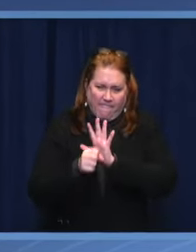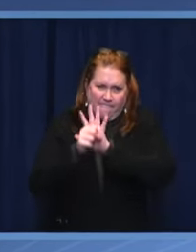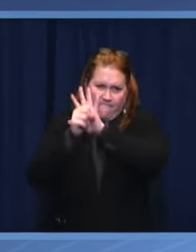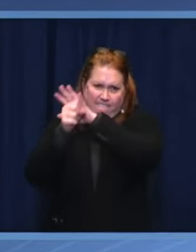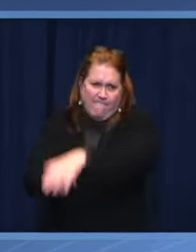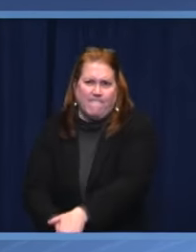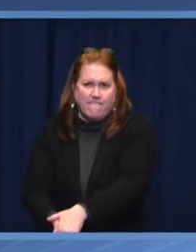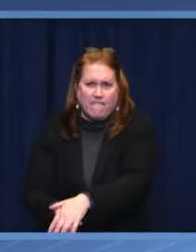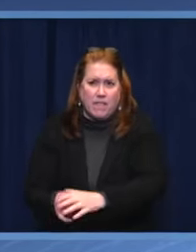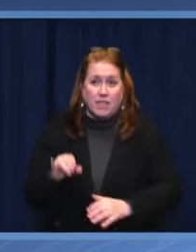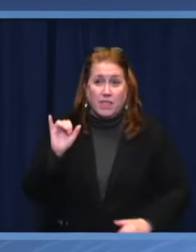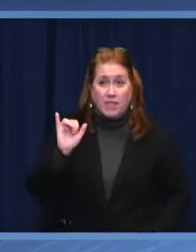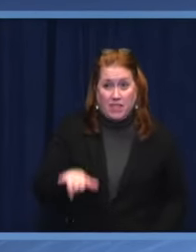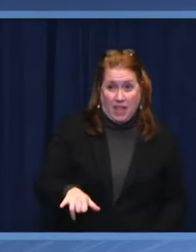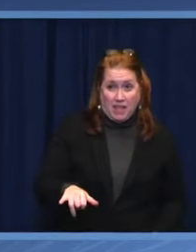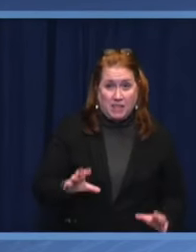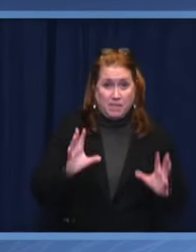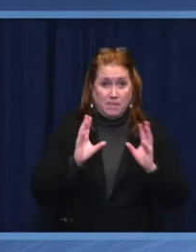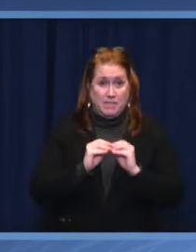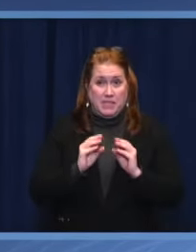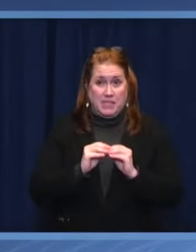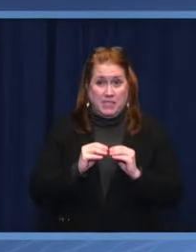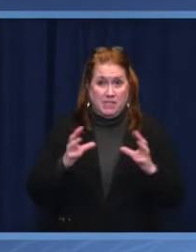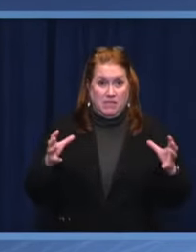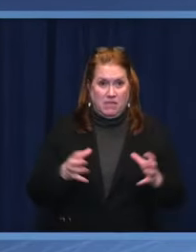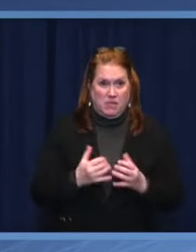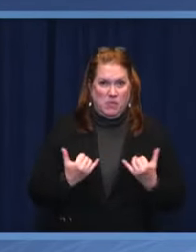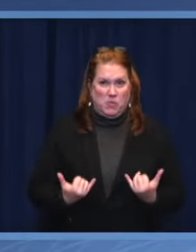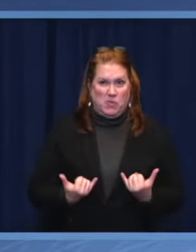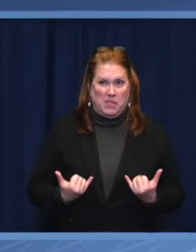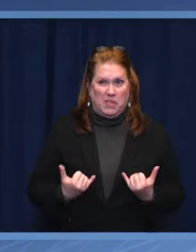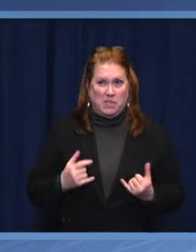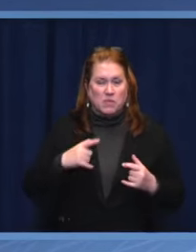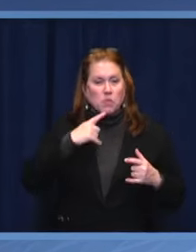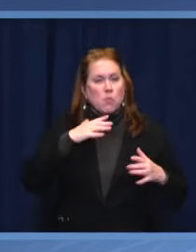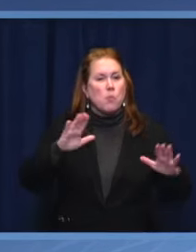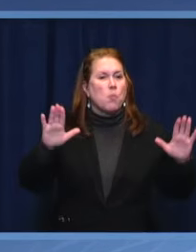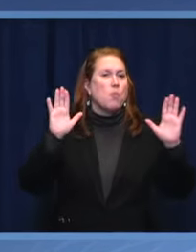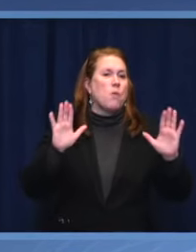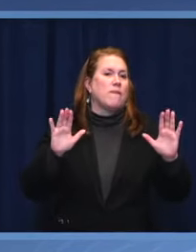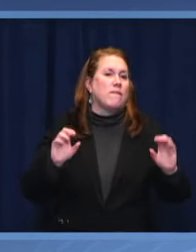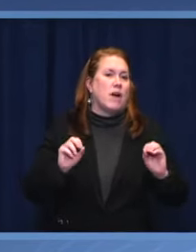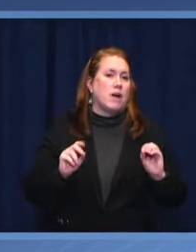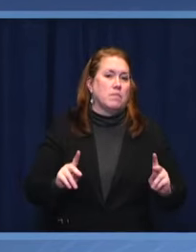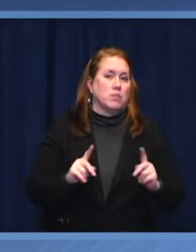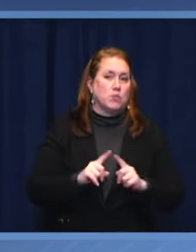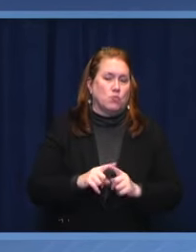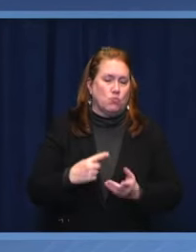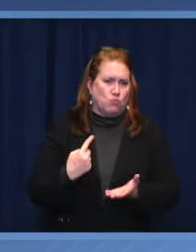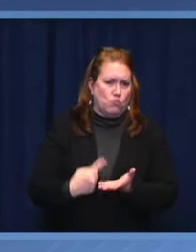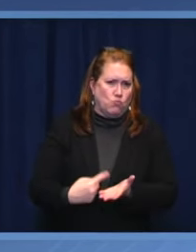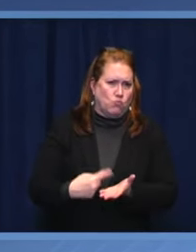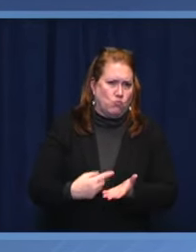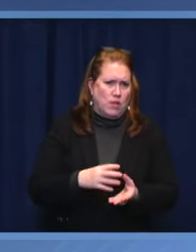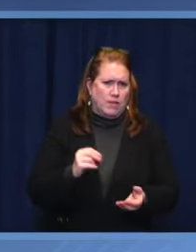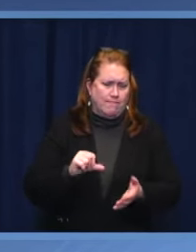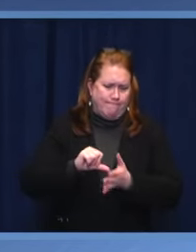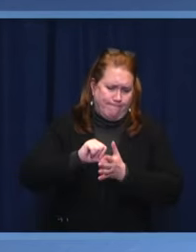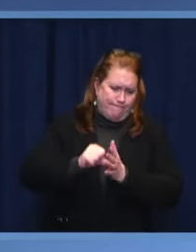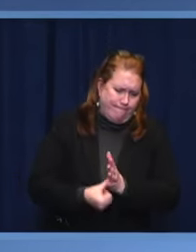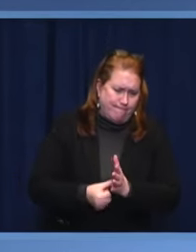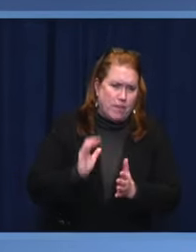this summit is an excellent opportunity to reiterate our commitment to democracy,